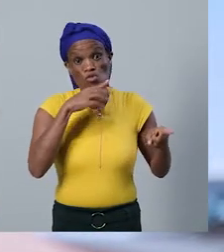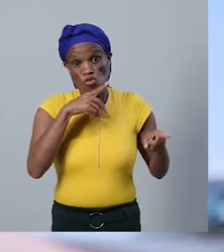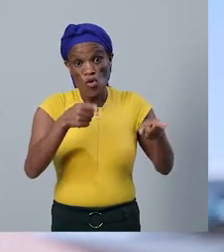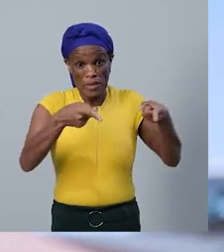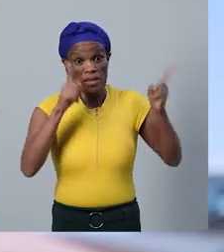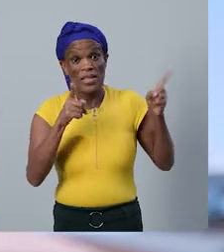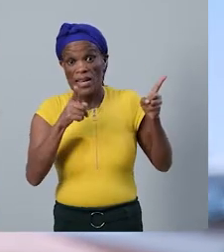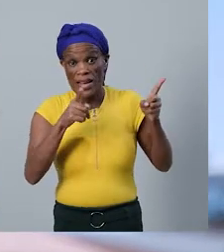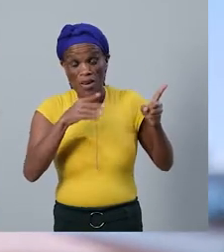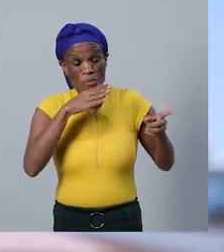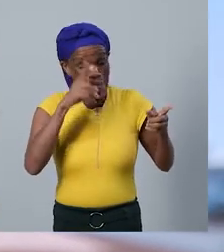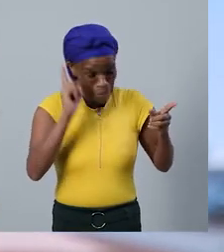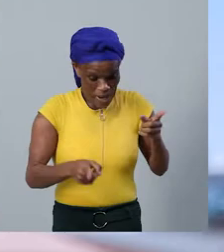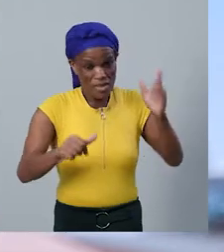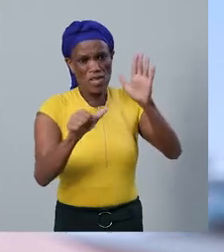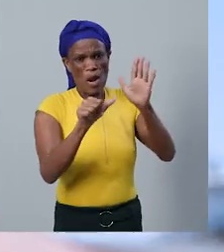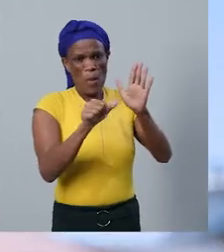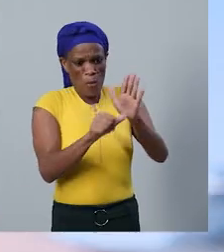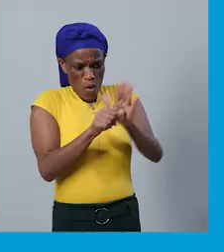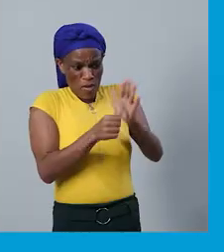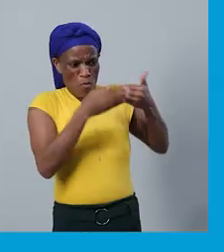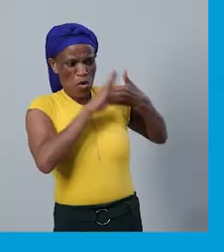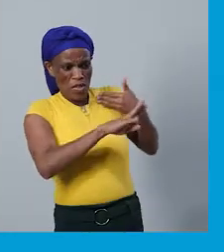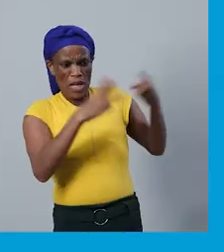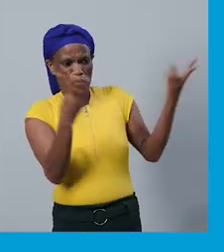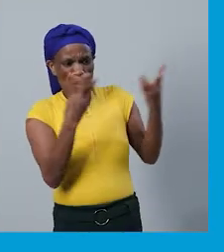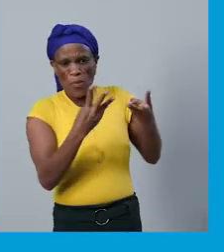life, not only your life, it protects the life of others.